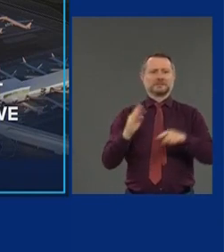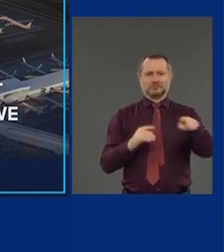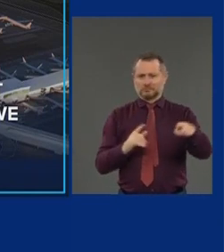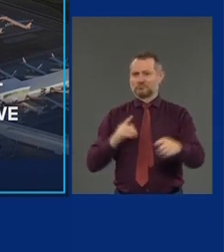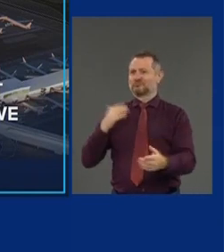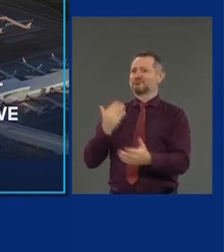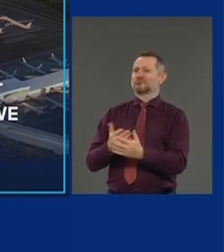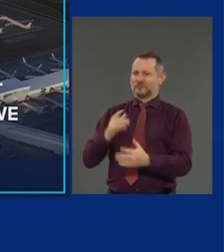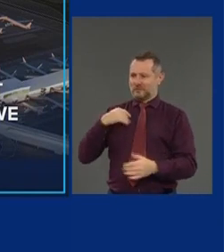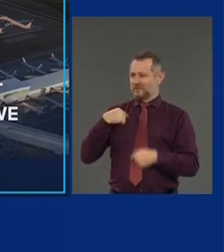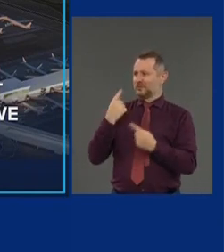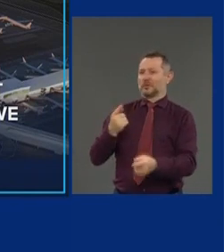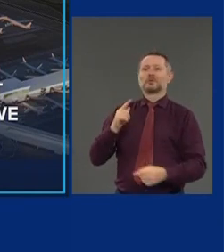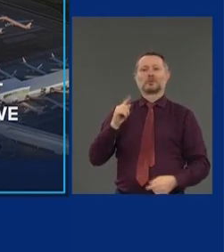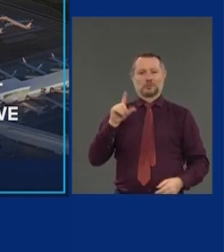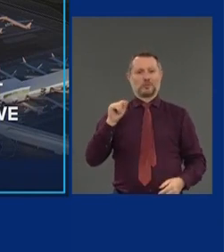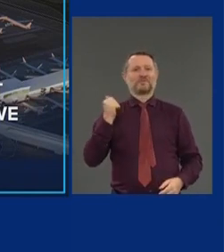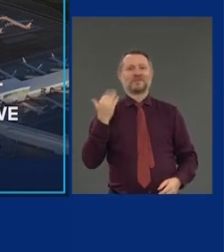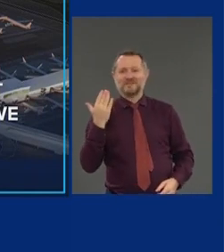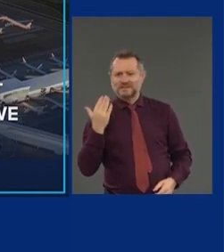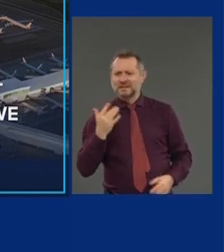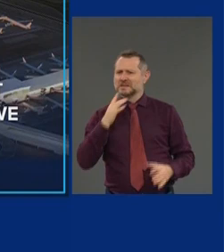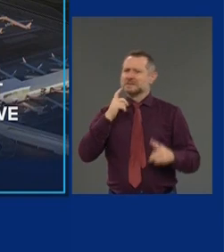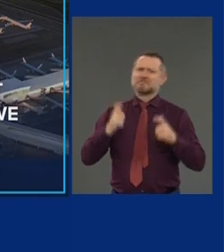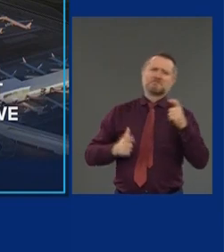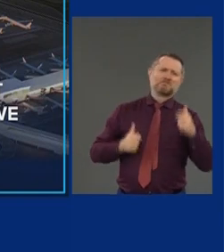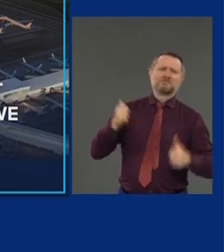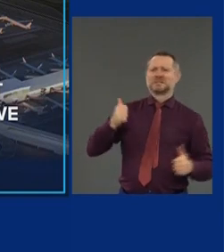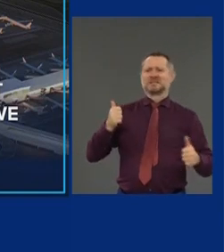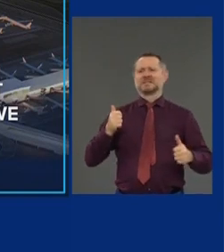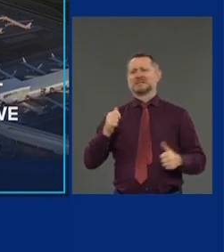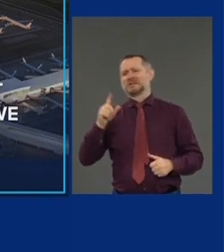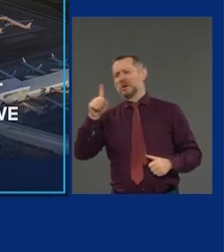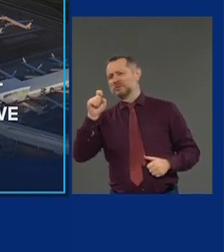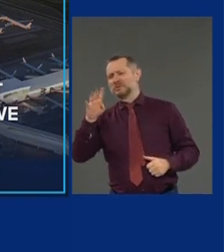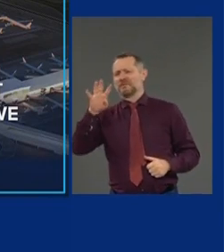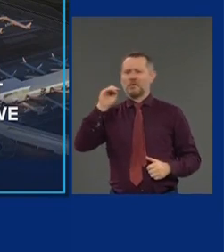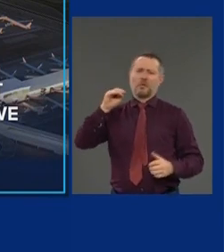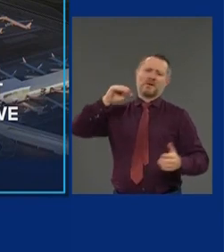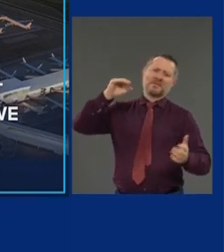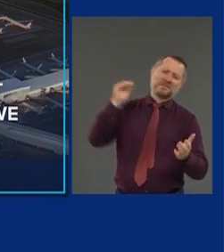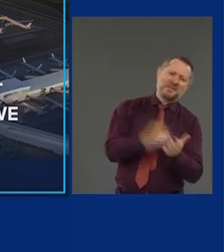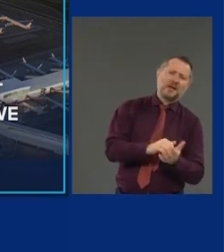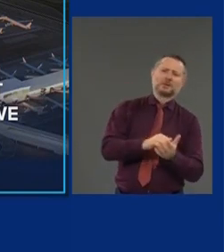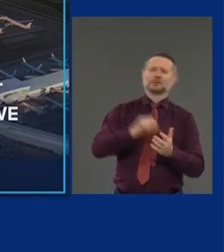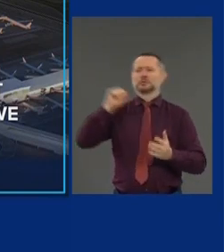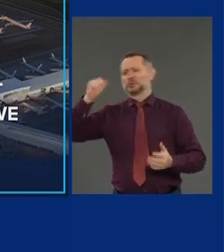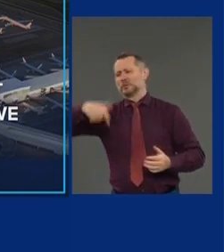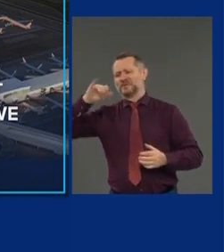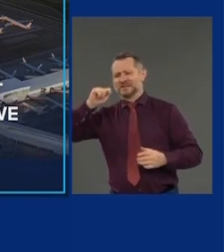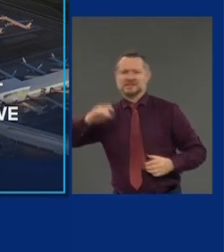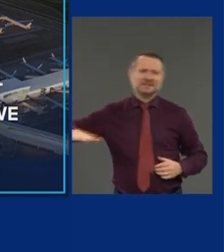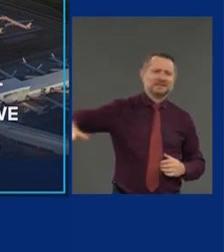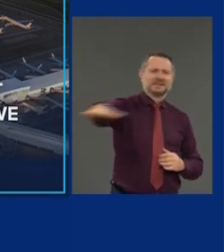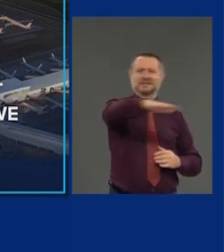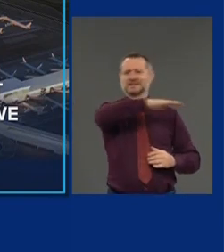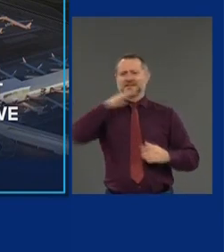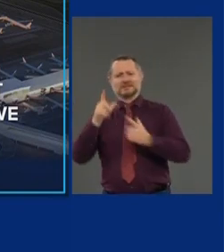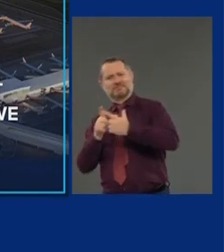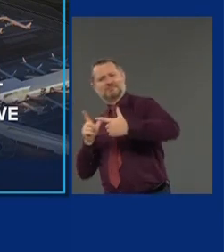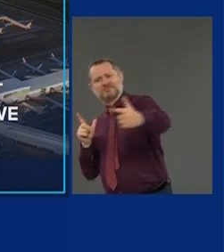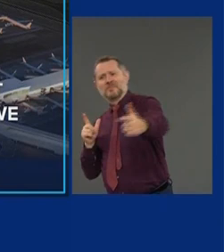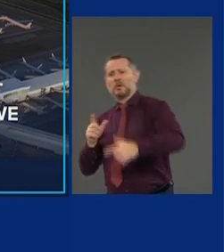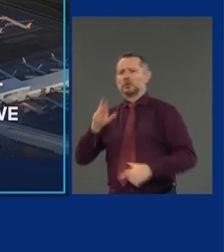840,000 square foot, four-story facility paired with a new network of access roadways will provide